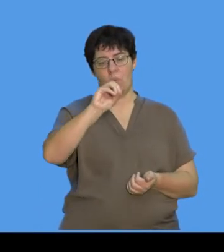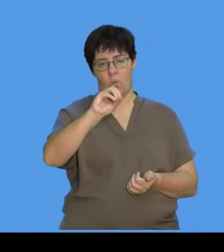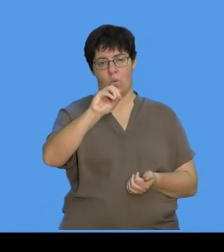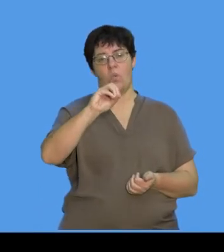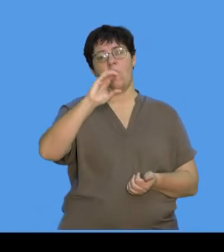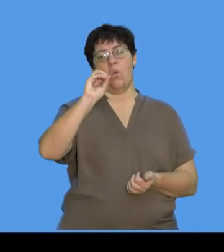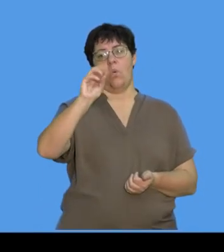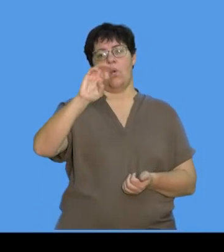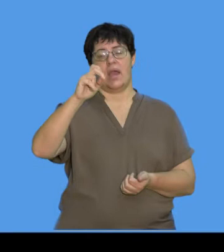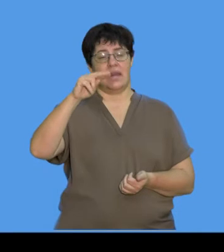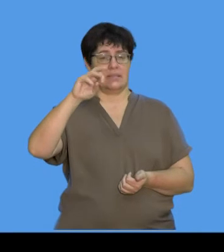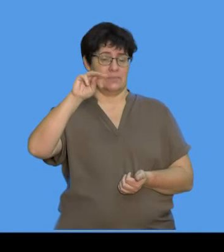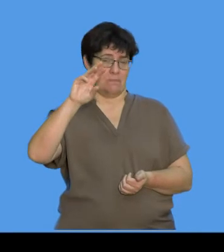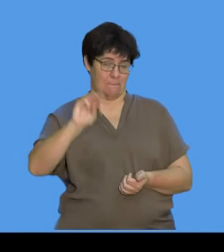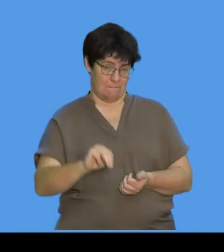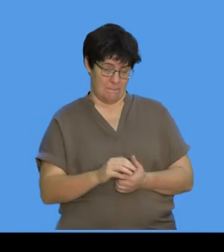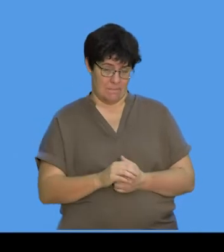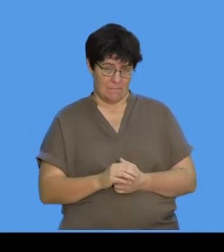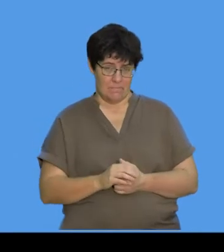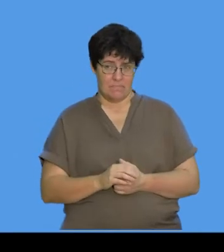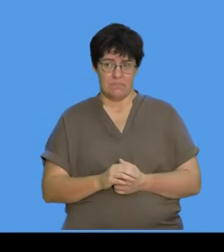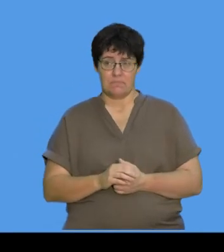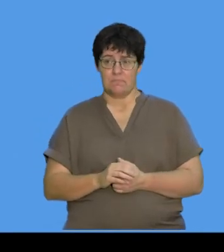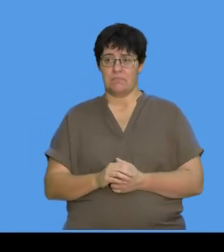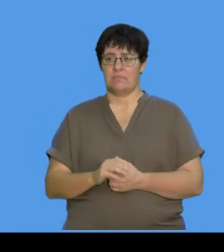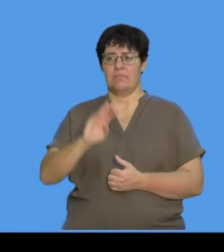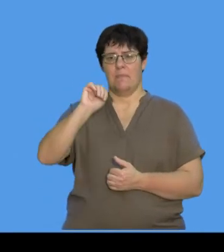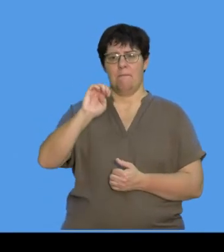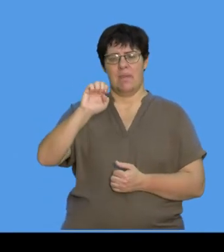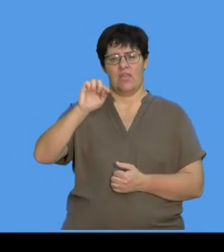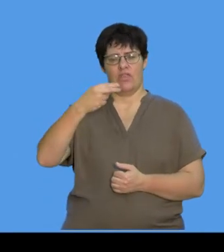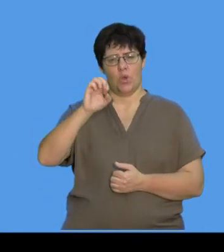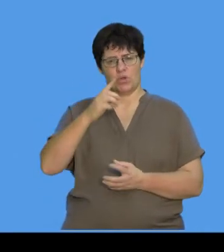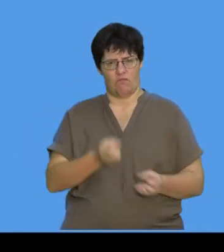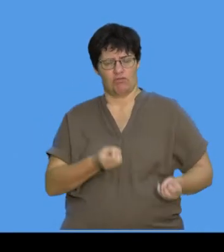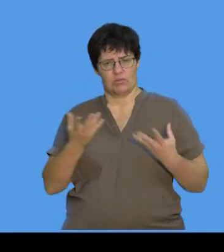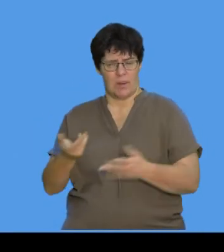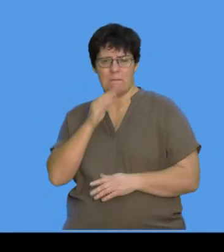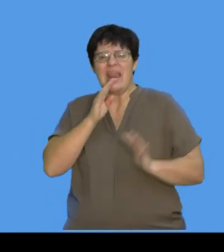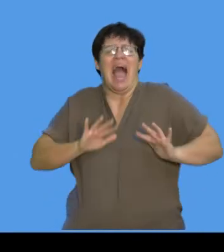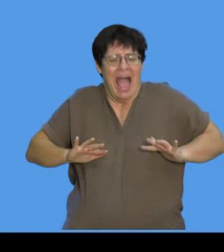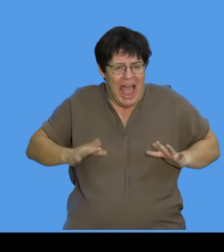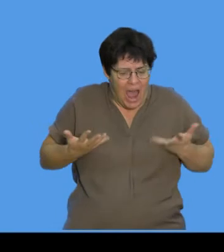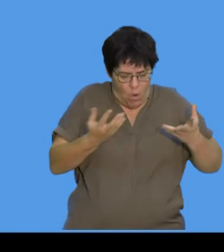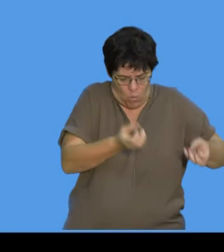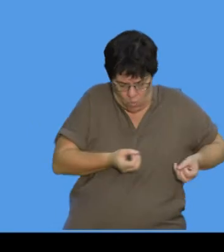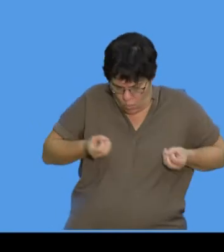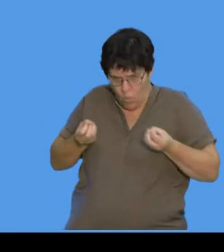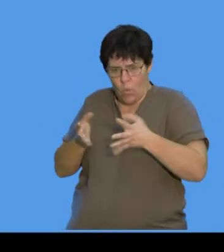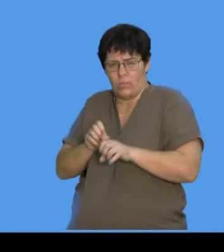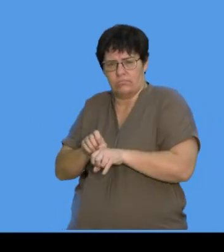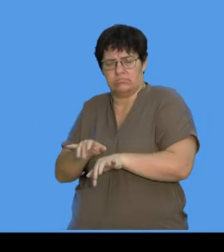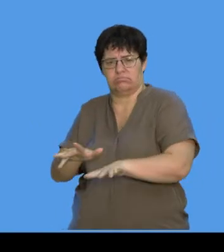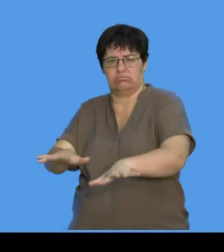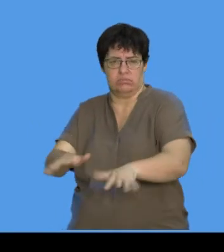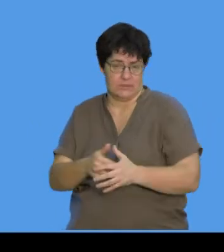Okay, and method of transmission, it means how does it spread?